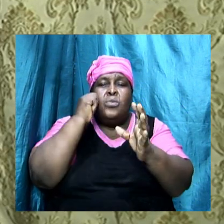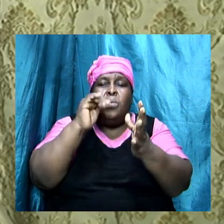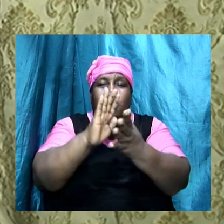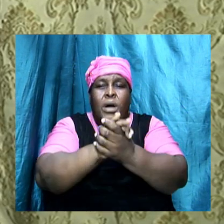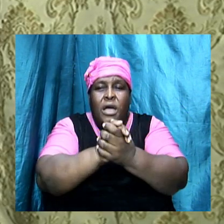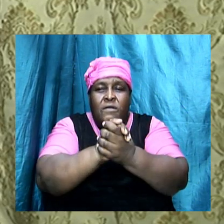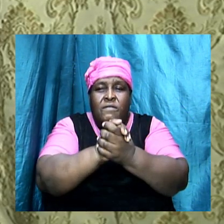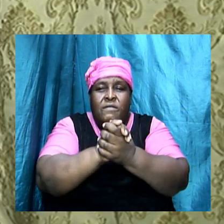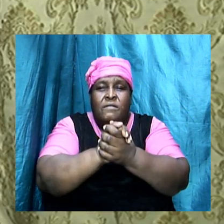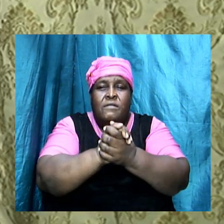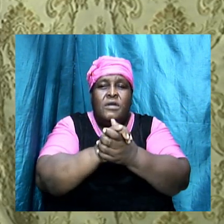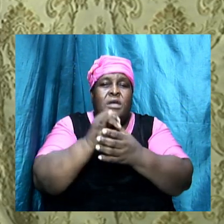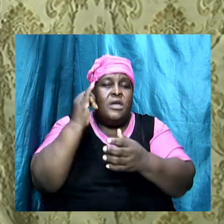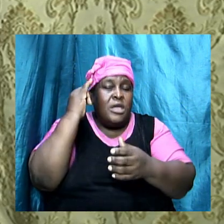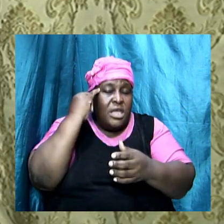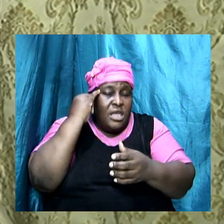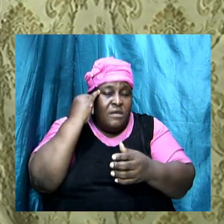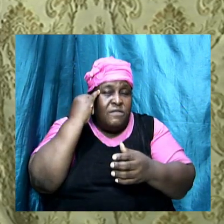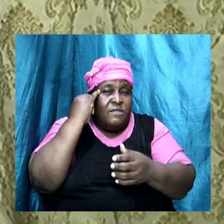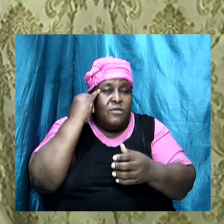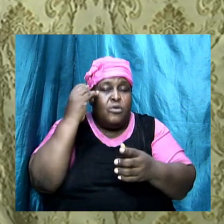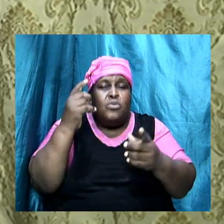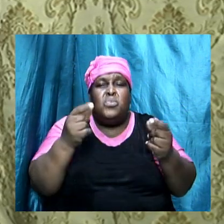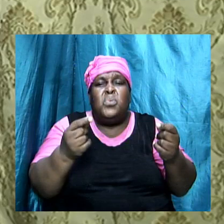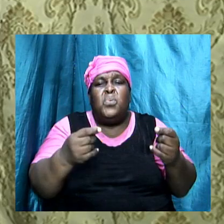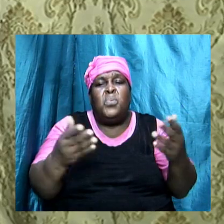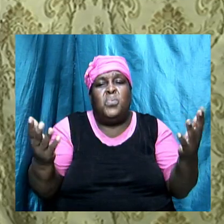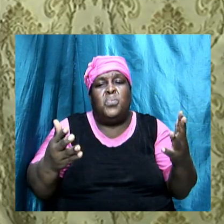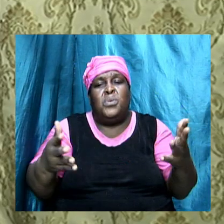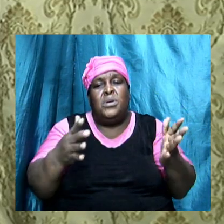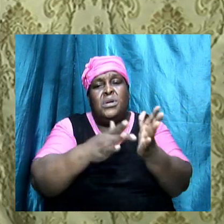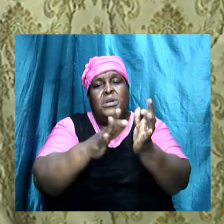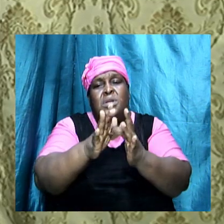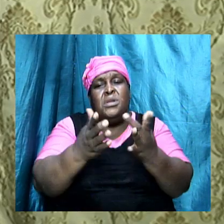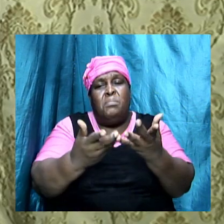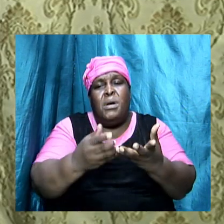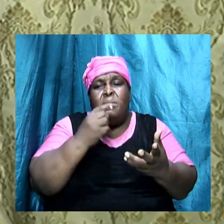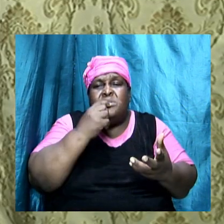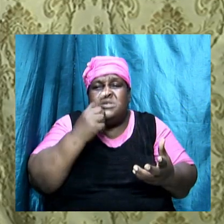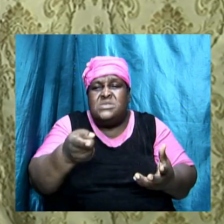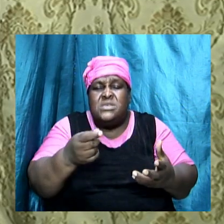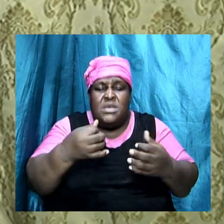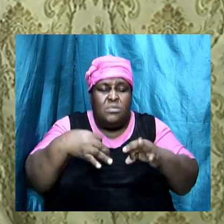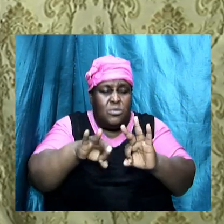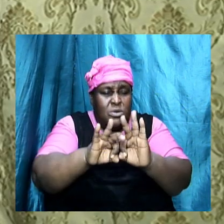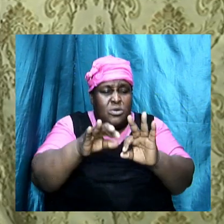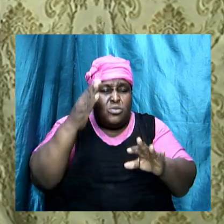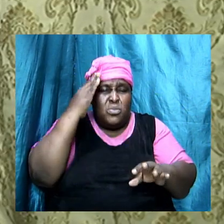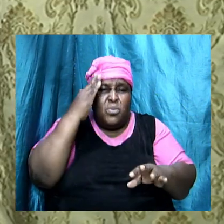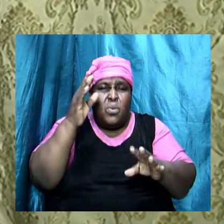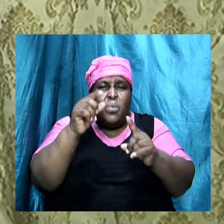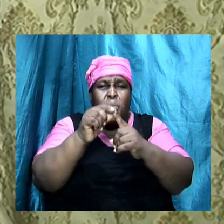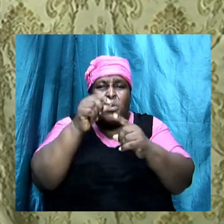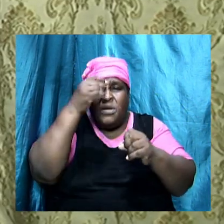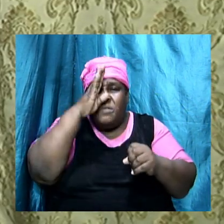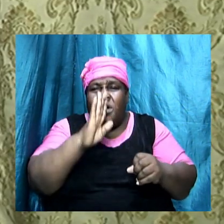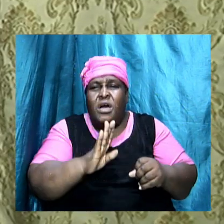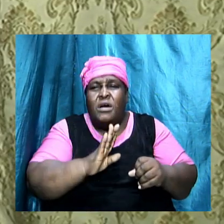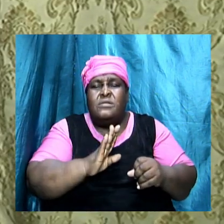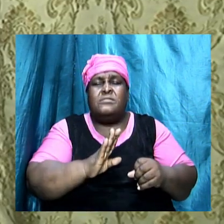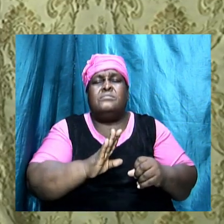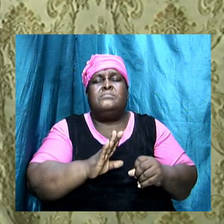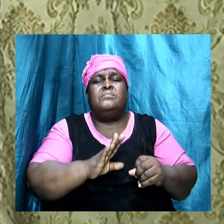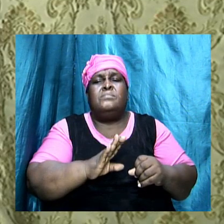what the Bible says, and that is why it is important for us to know the word of God. If we are going with what the Bible